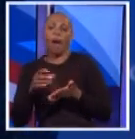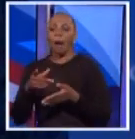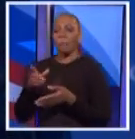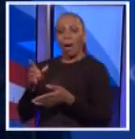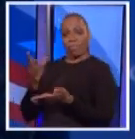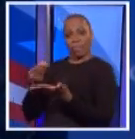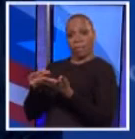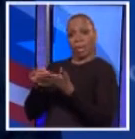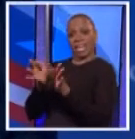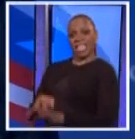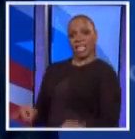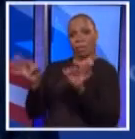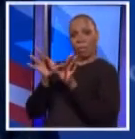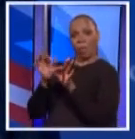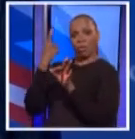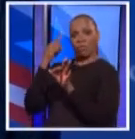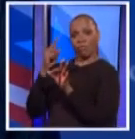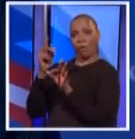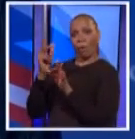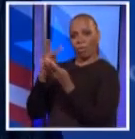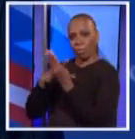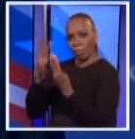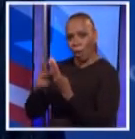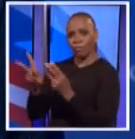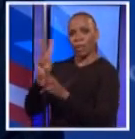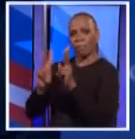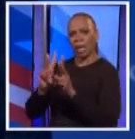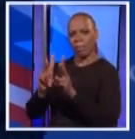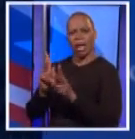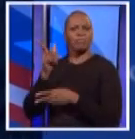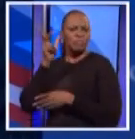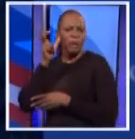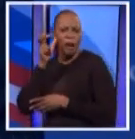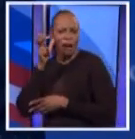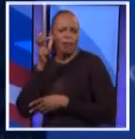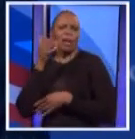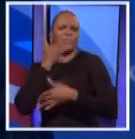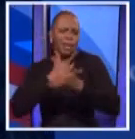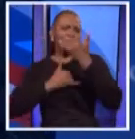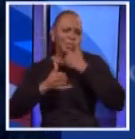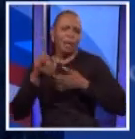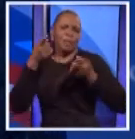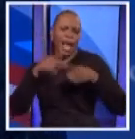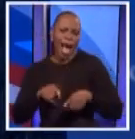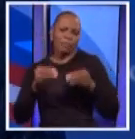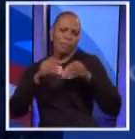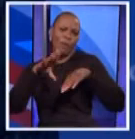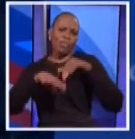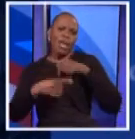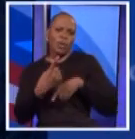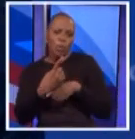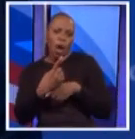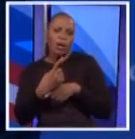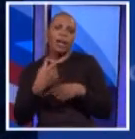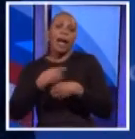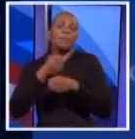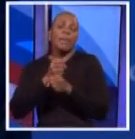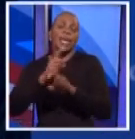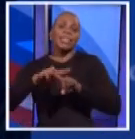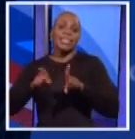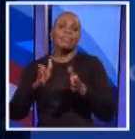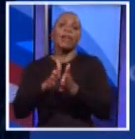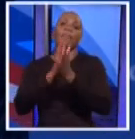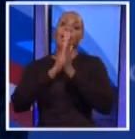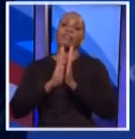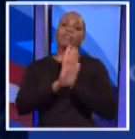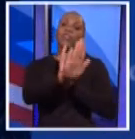As you've heard tonight, I made a mistake. More than one. But I also made a difference. And what I'm asking you, because I'm asking for your vote and your